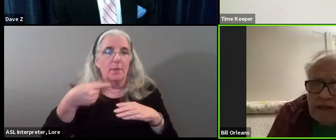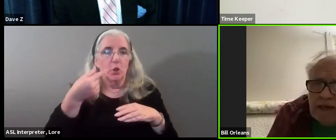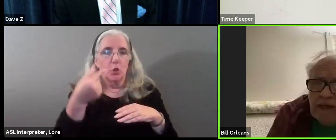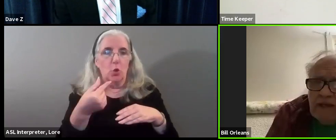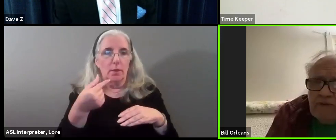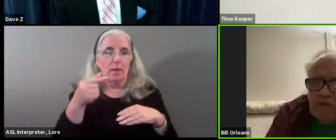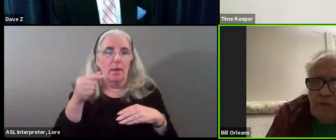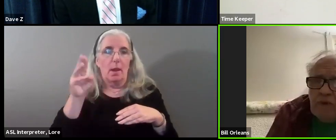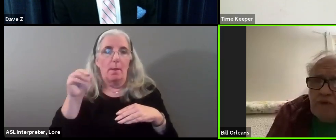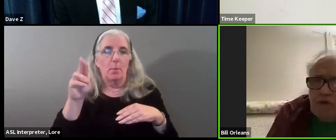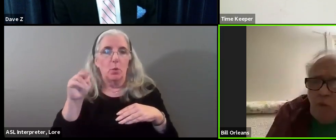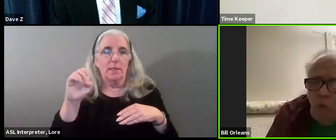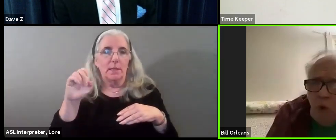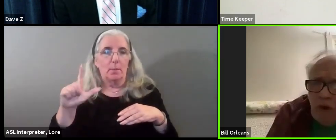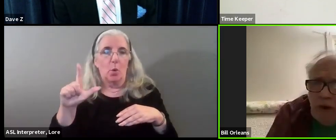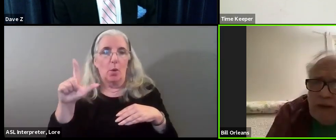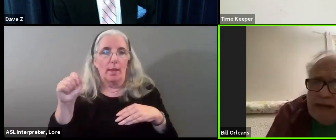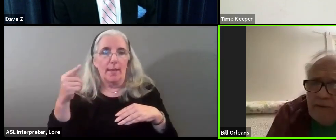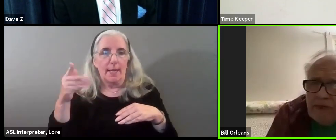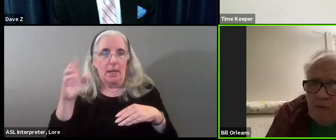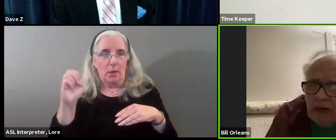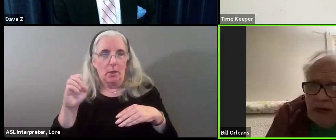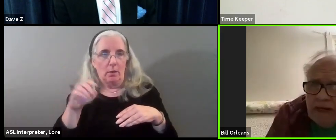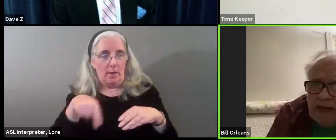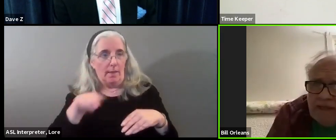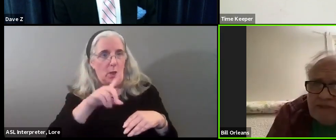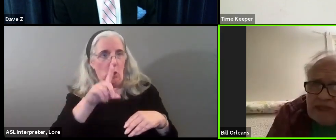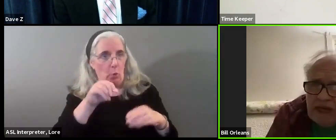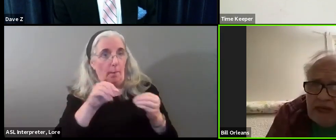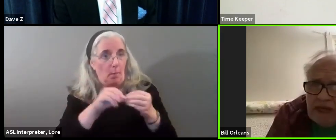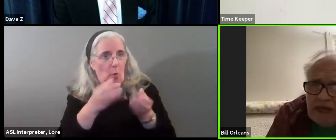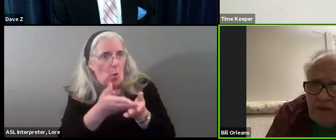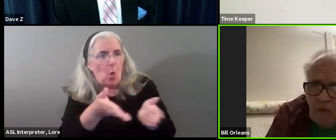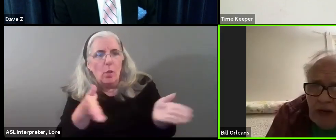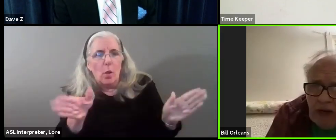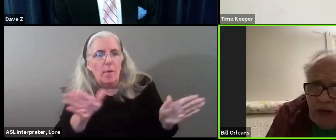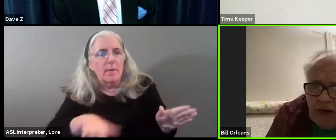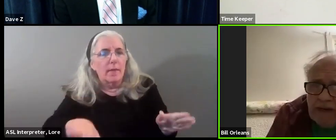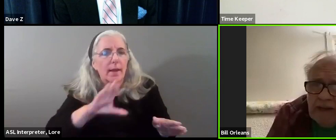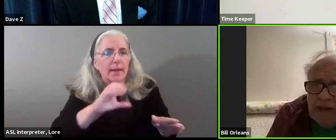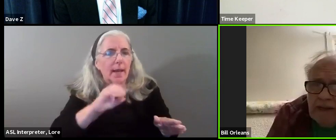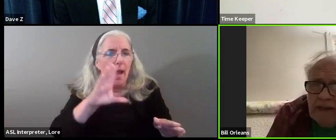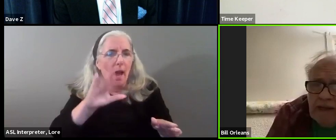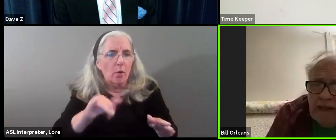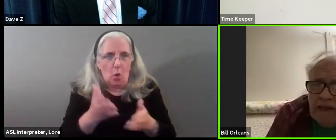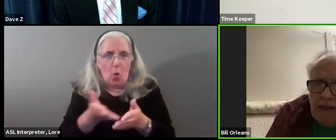Municipal League to do more county-wide and state-wide.